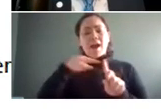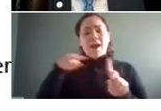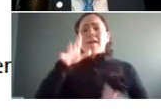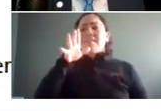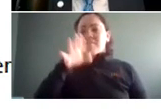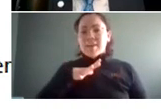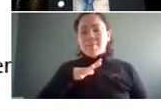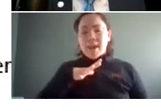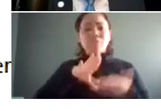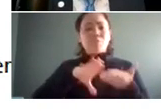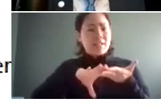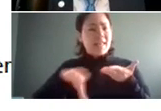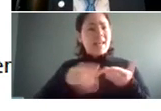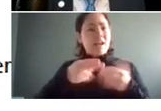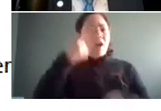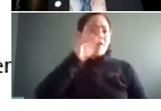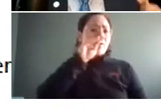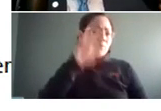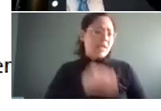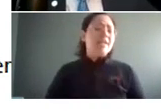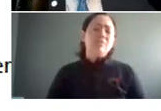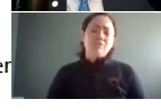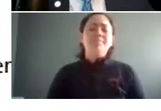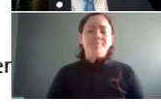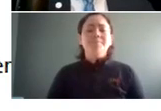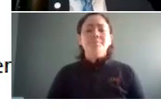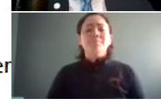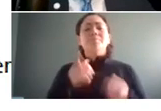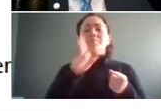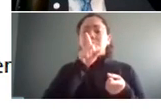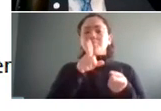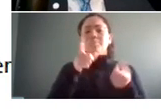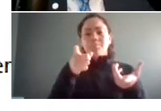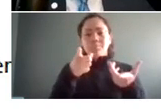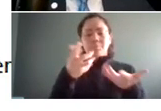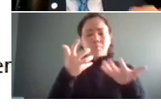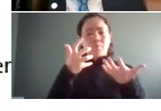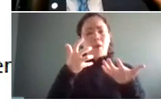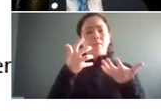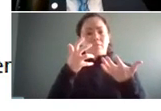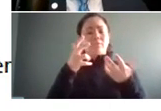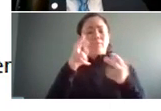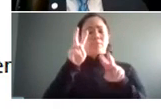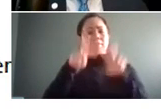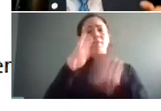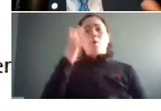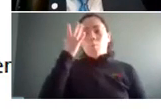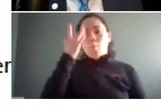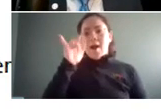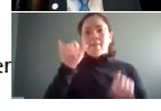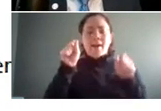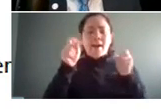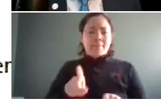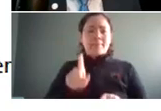were laid off at a higher rate and so you want to look at um you want to look at why that may have happened another